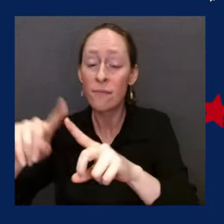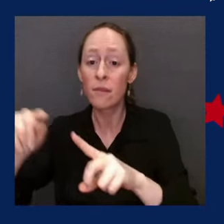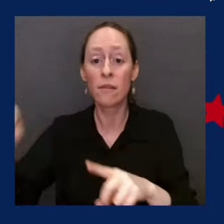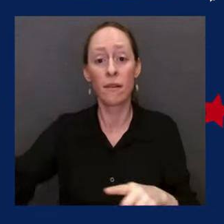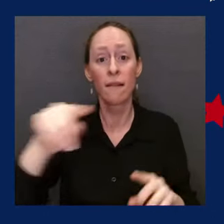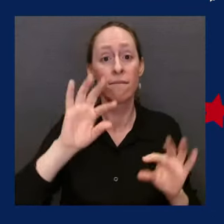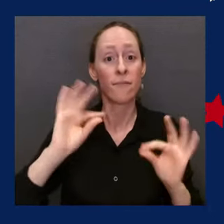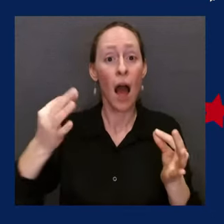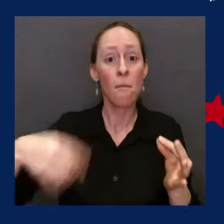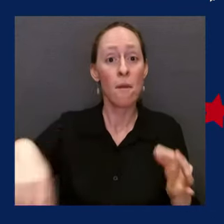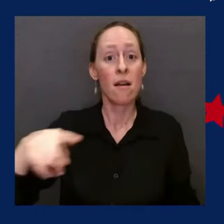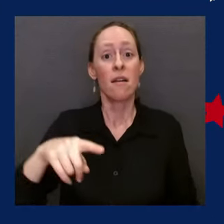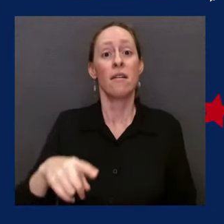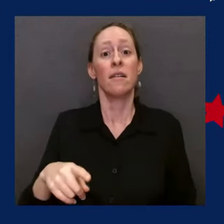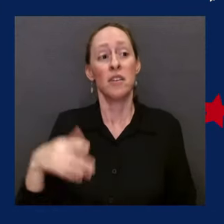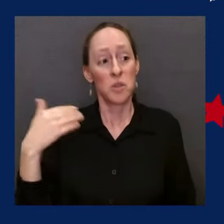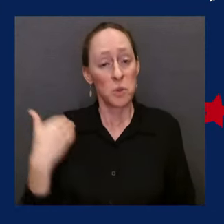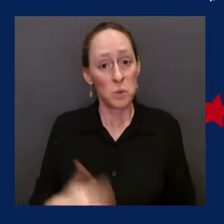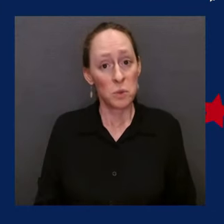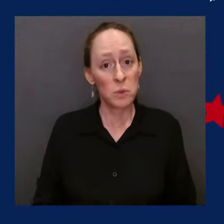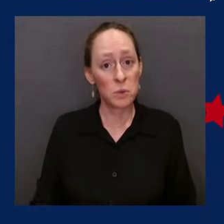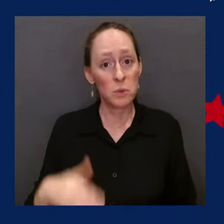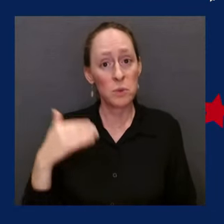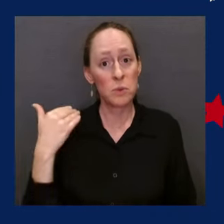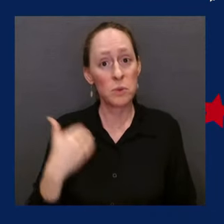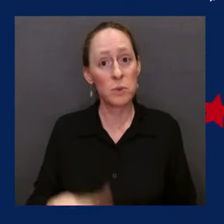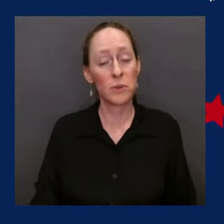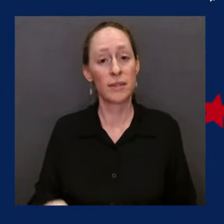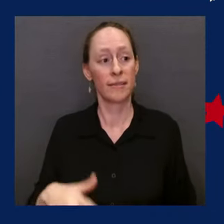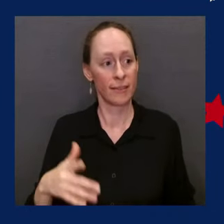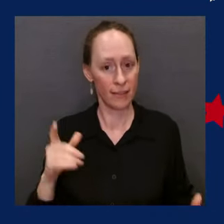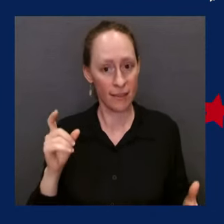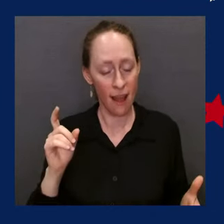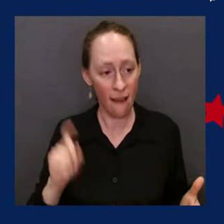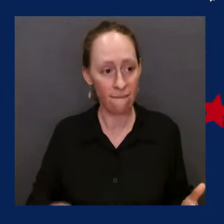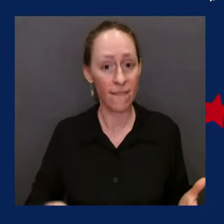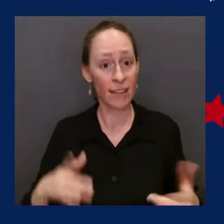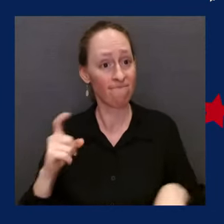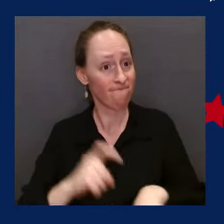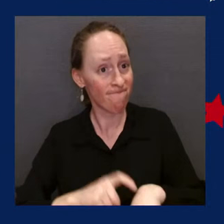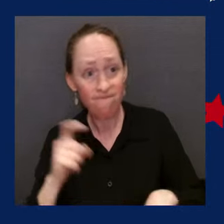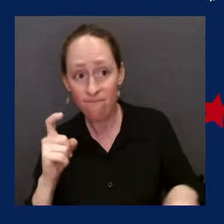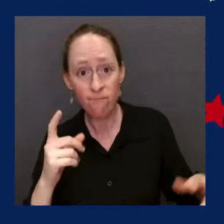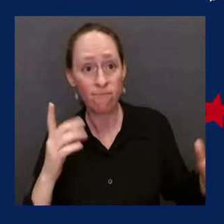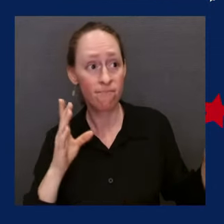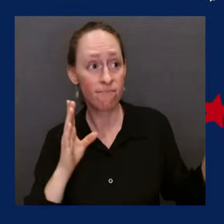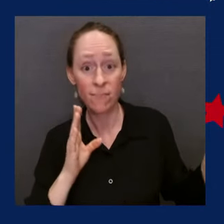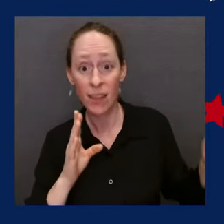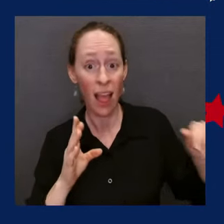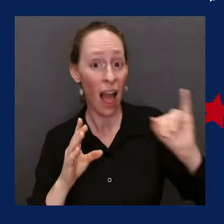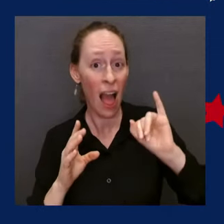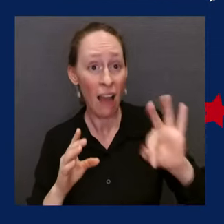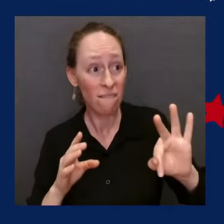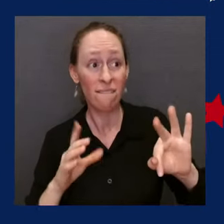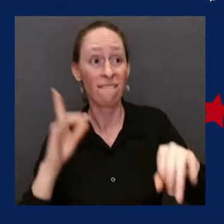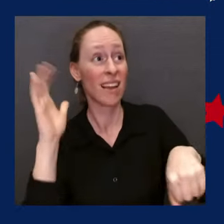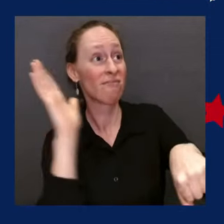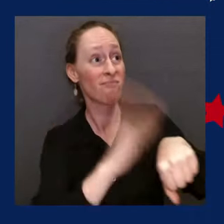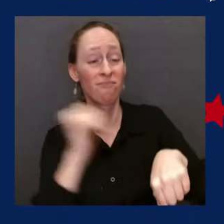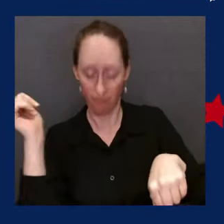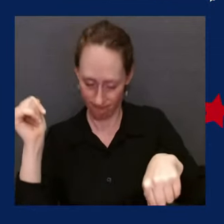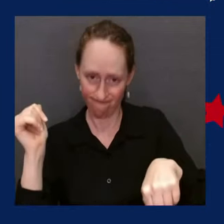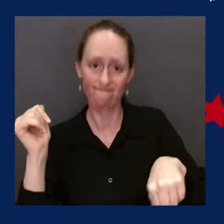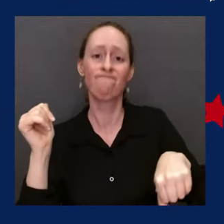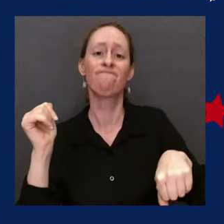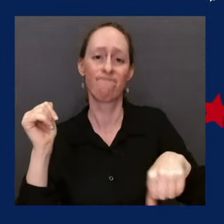no matter what this country asks of you. We are so grateful for all that you do.